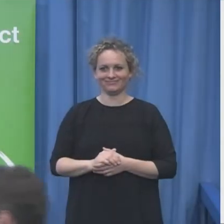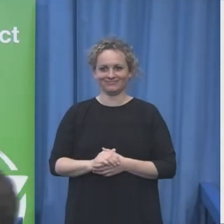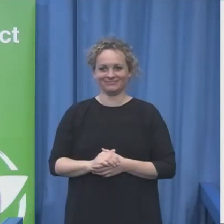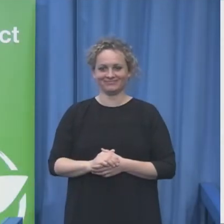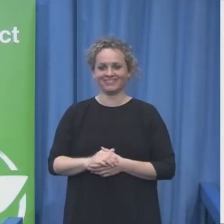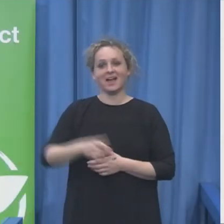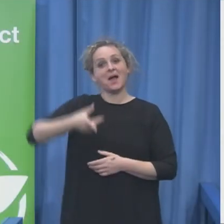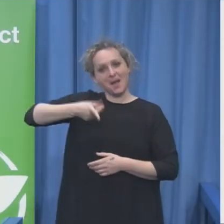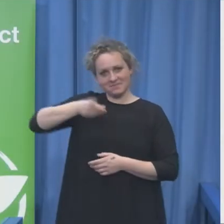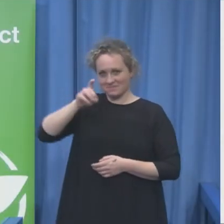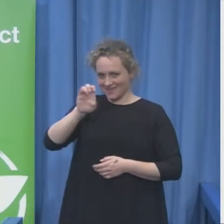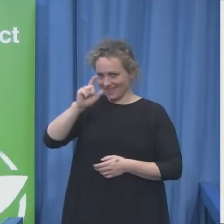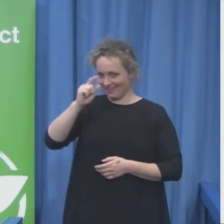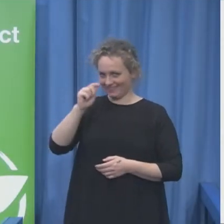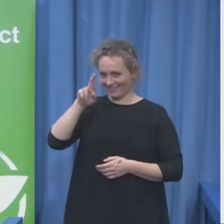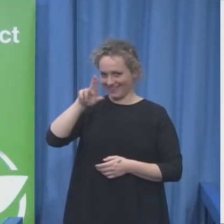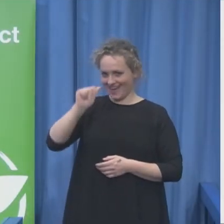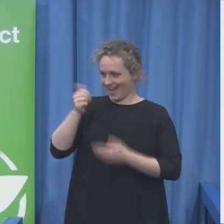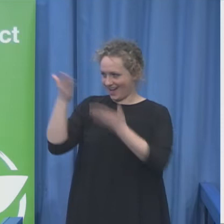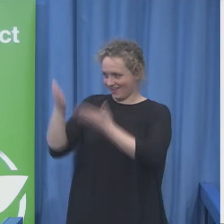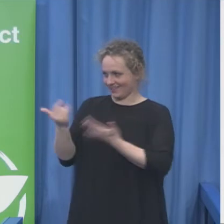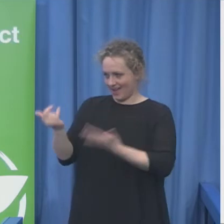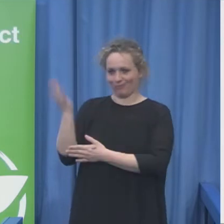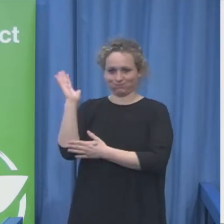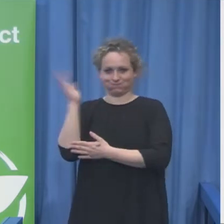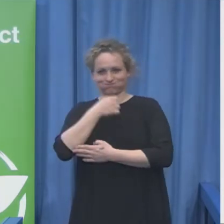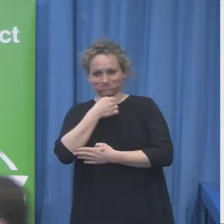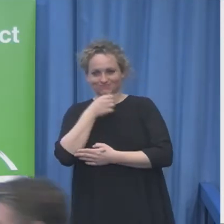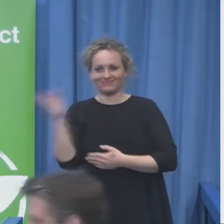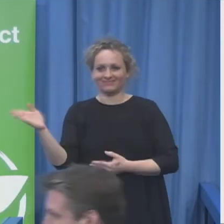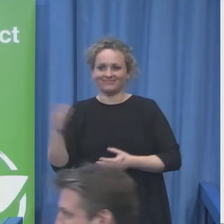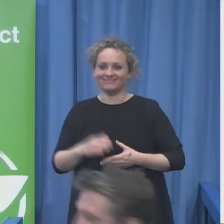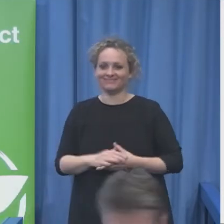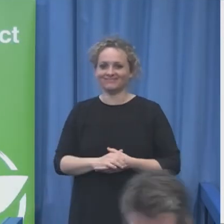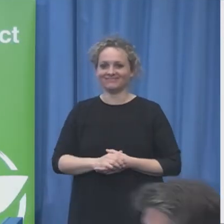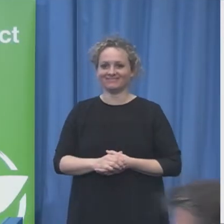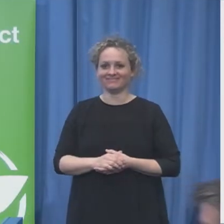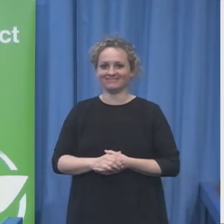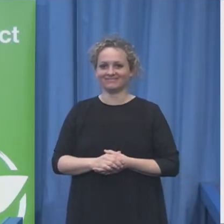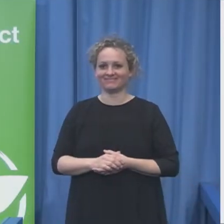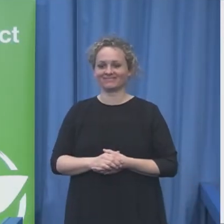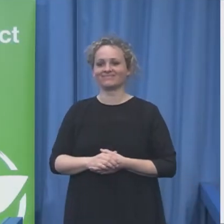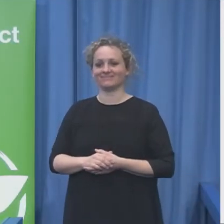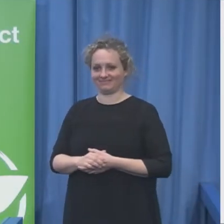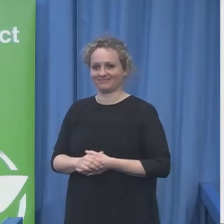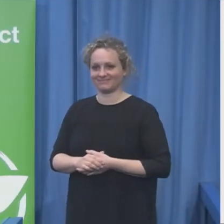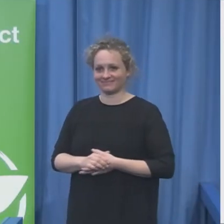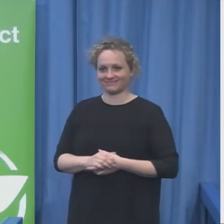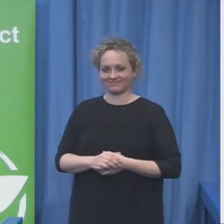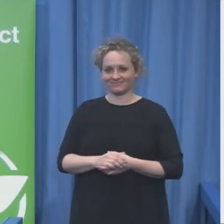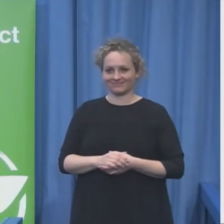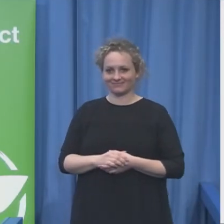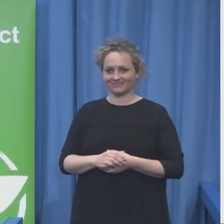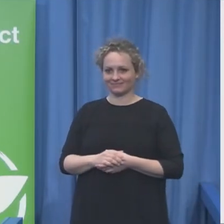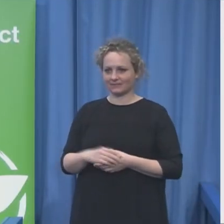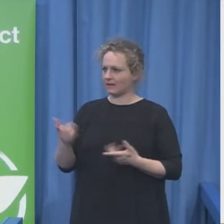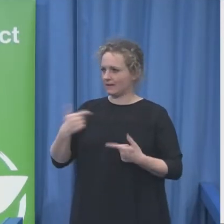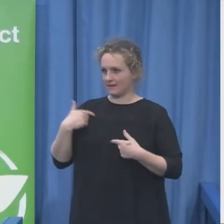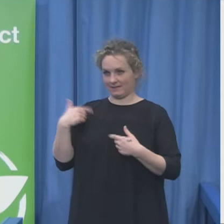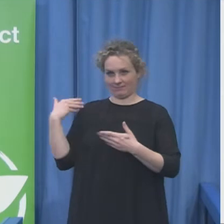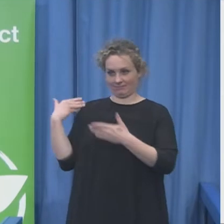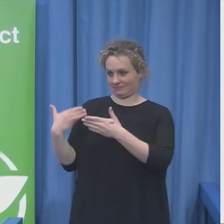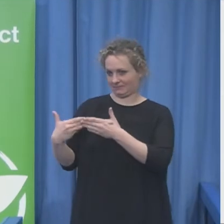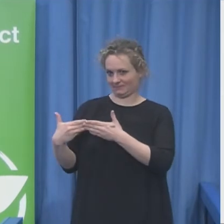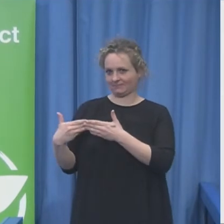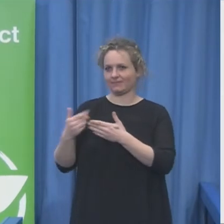what you do. We'll just find a place for me, so I don't stand in front of you and in front of the interpreters, and so that still everybody can